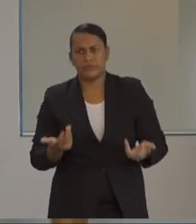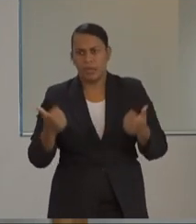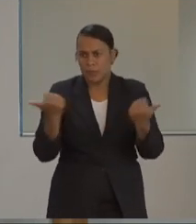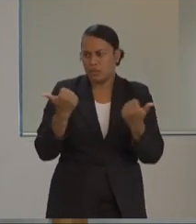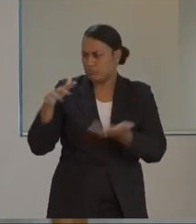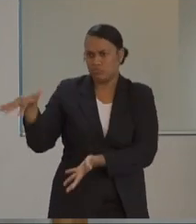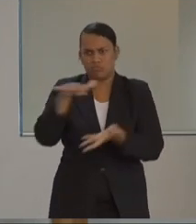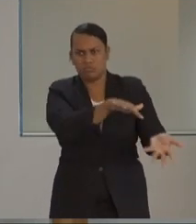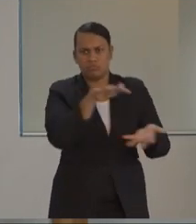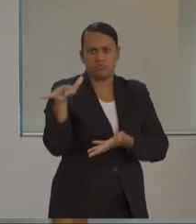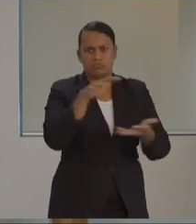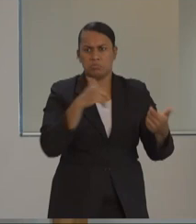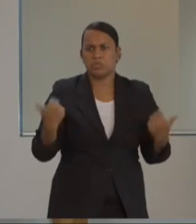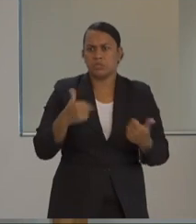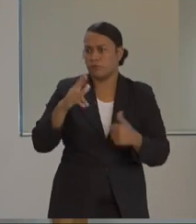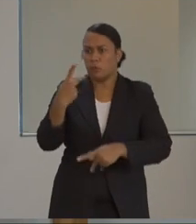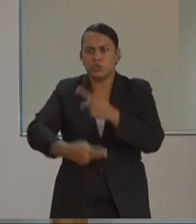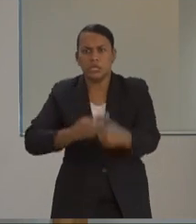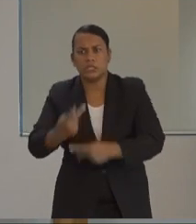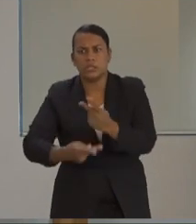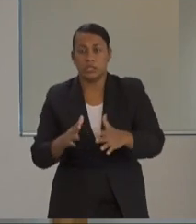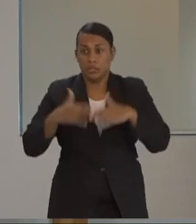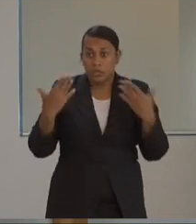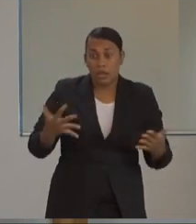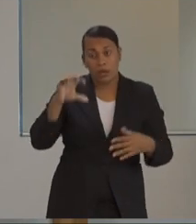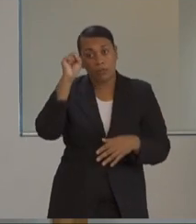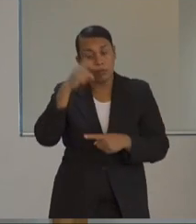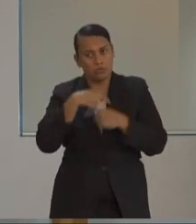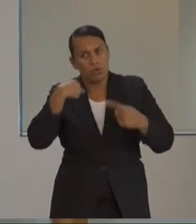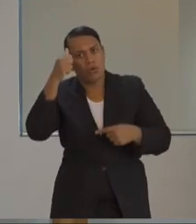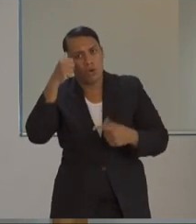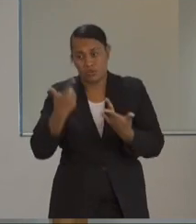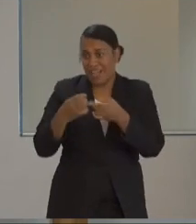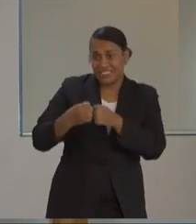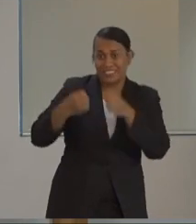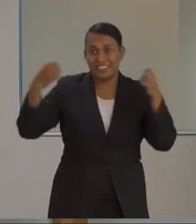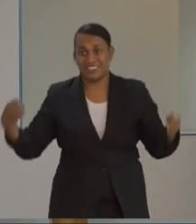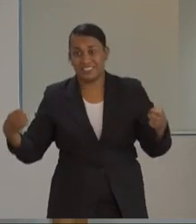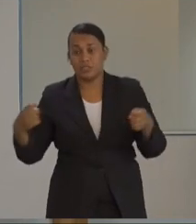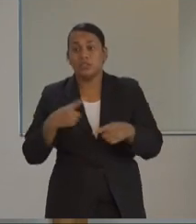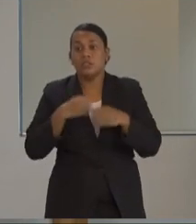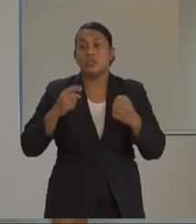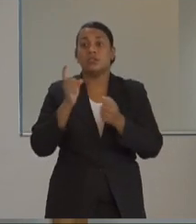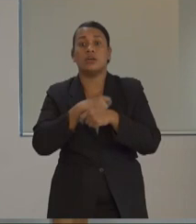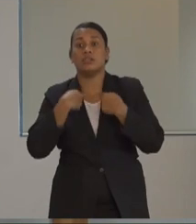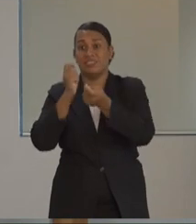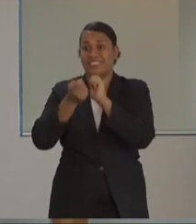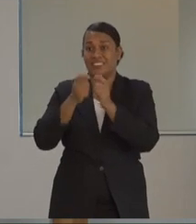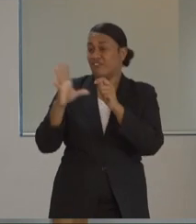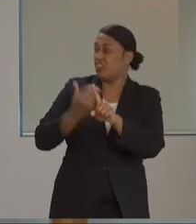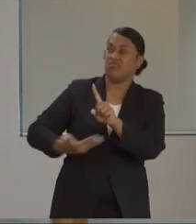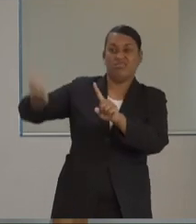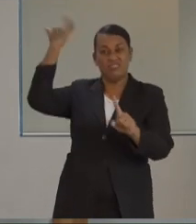in place. We also have to remember that we have extended our protocols for testing from the initial phase until now. Other